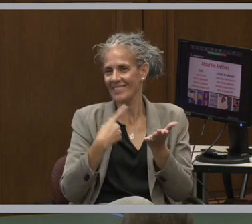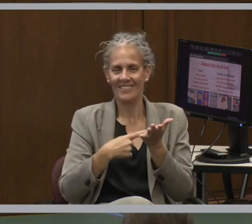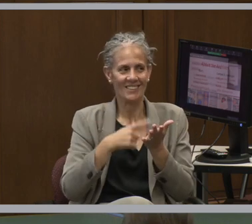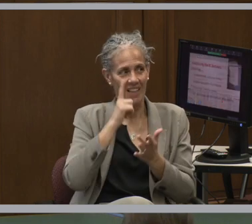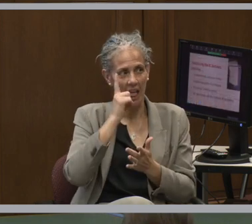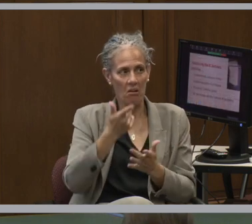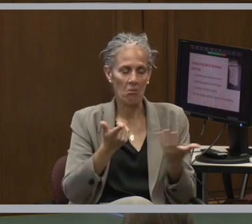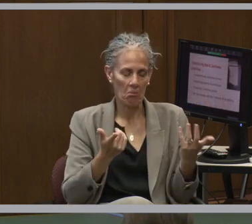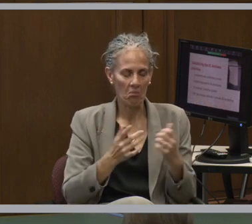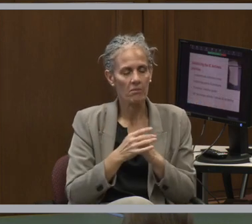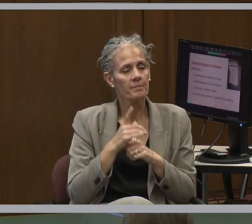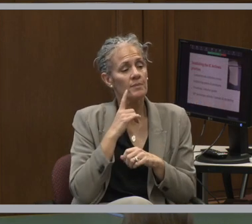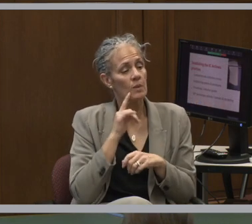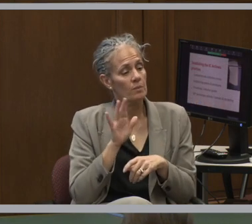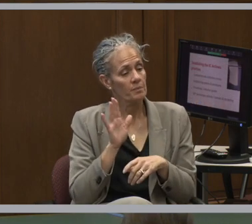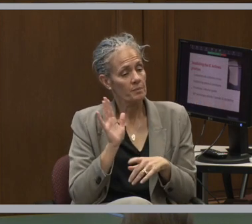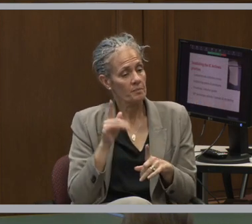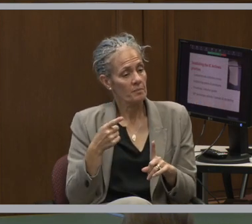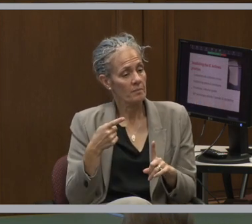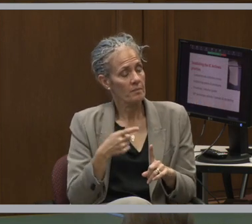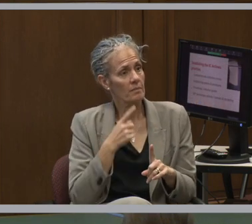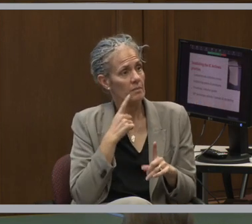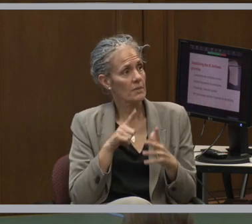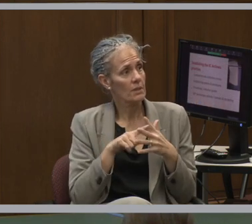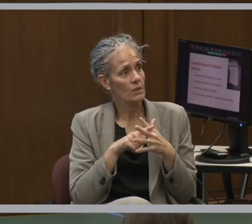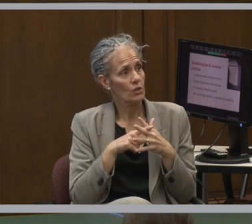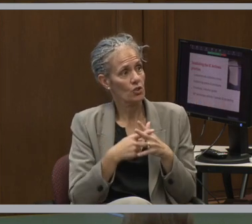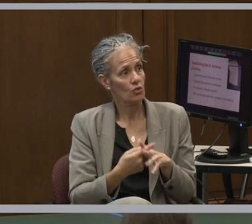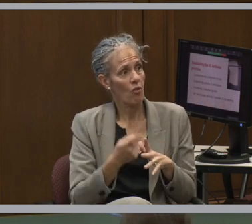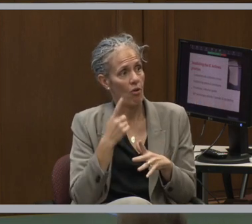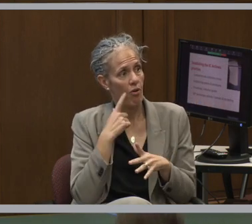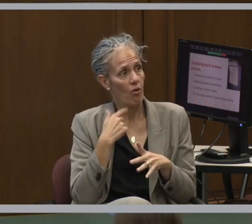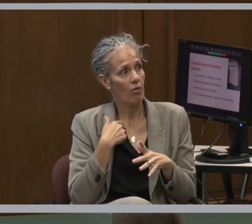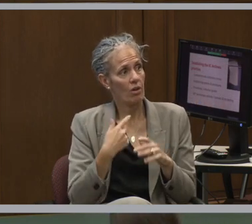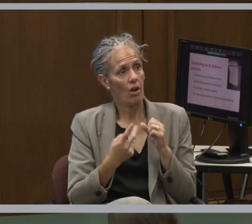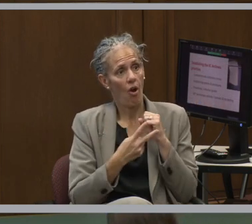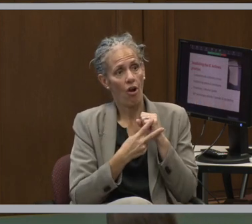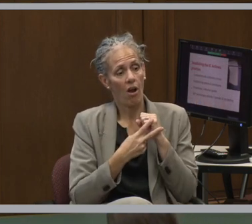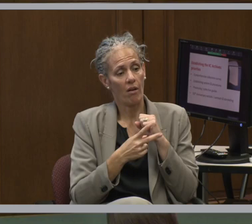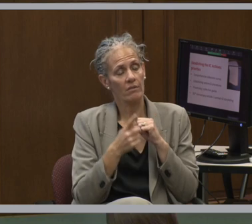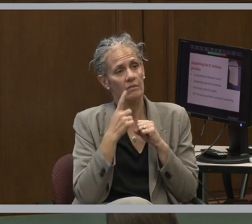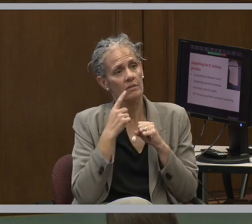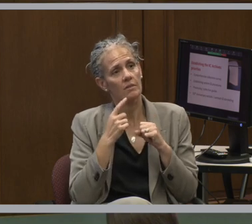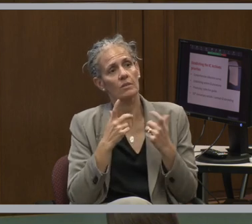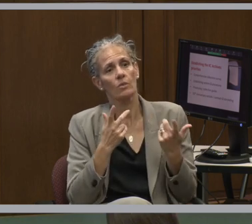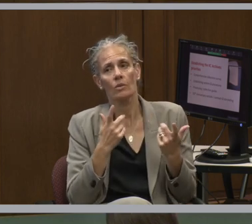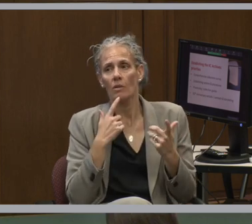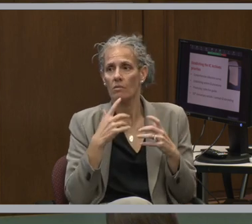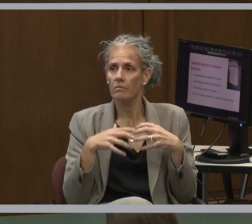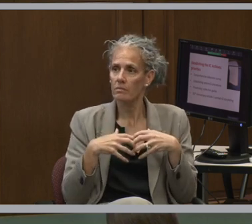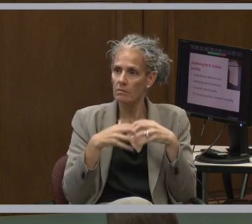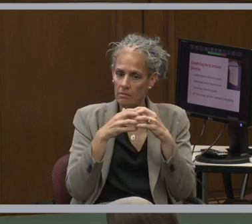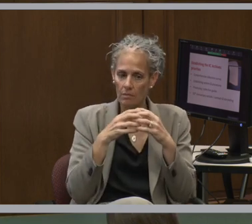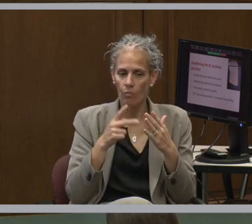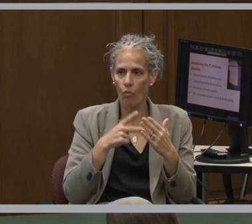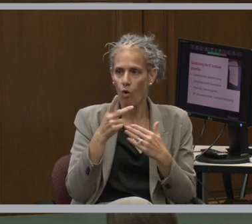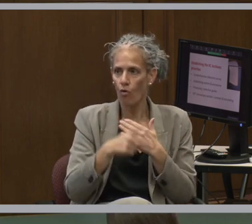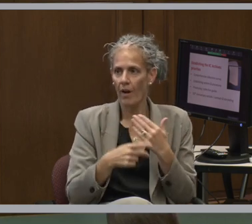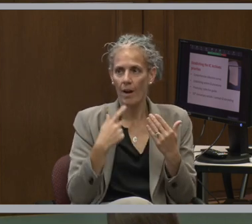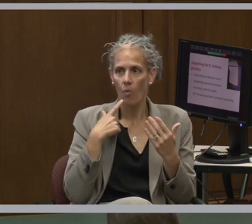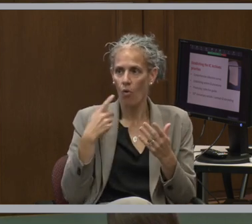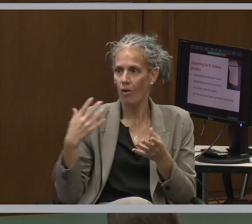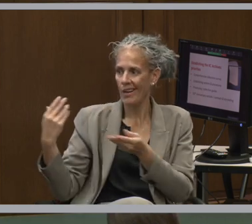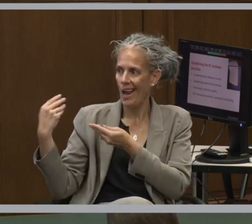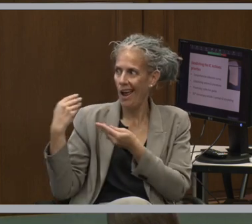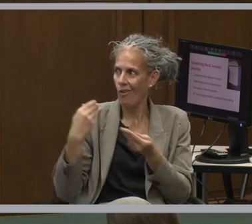So in terms of starting an archives, or building a program, or inheriting something from someone